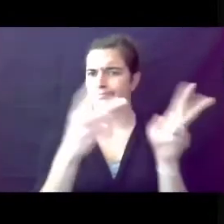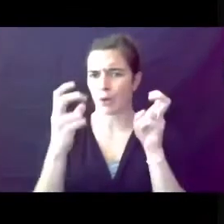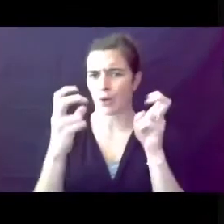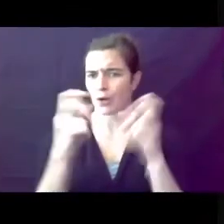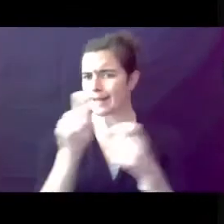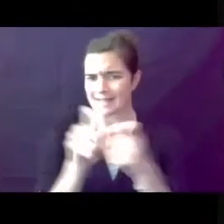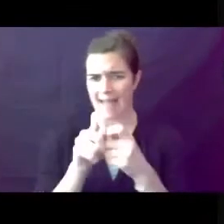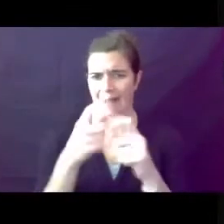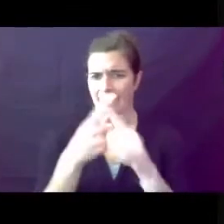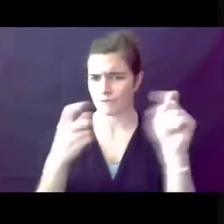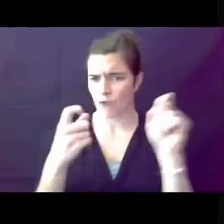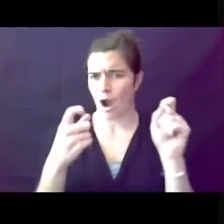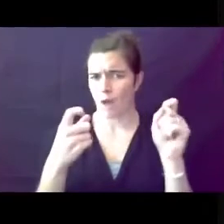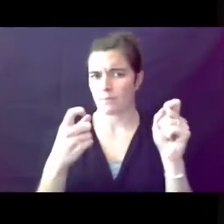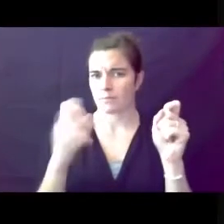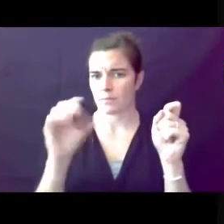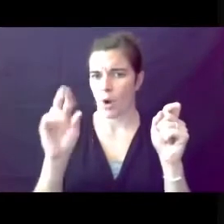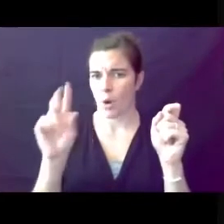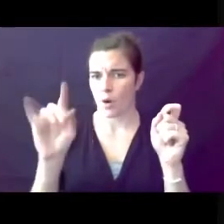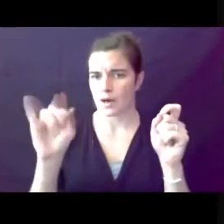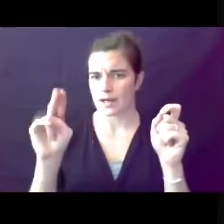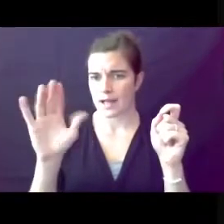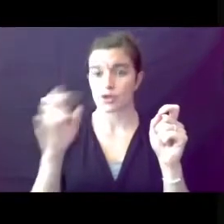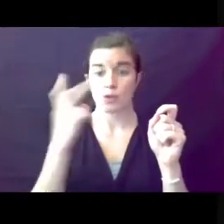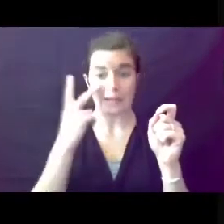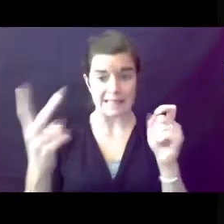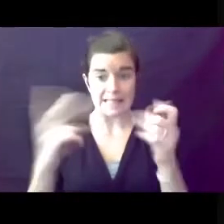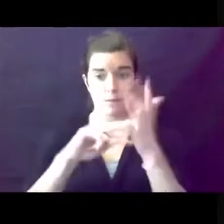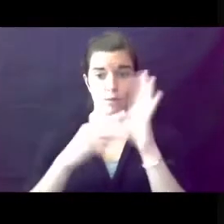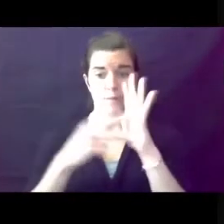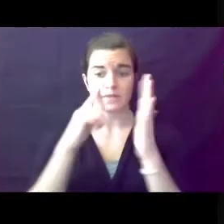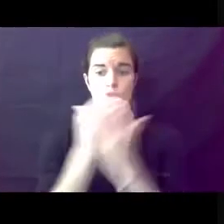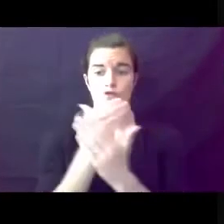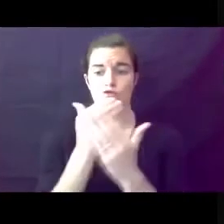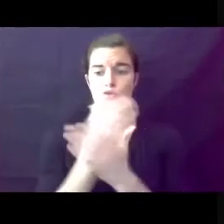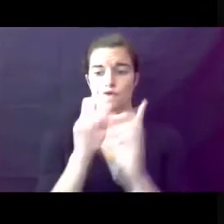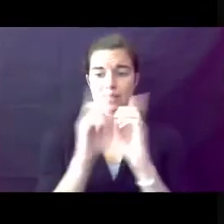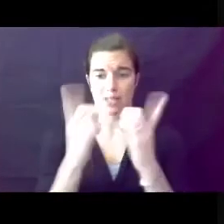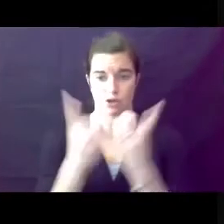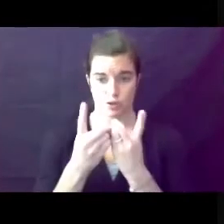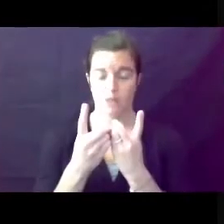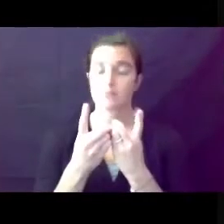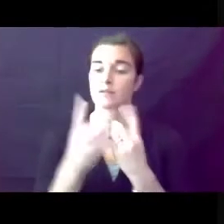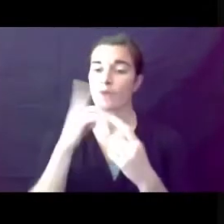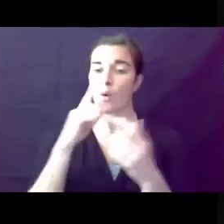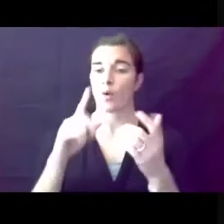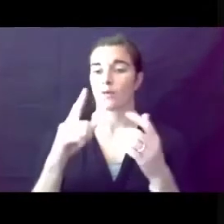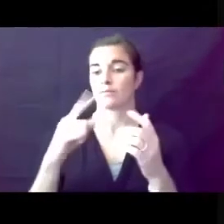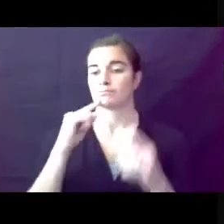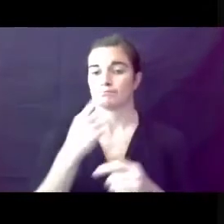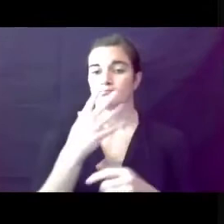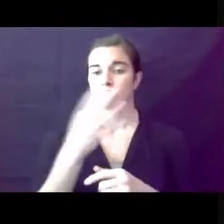text of the ordinance so it gives you the purpose of the new district as well as intensity and dimensional standards